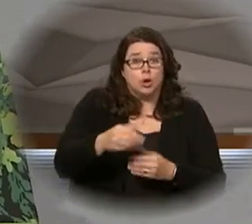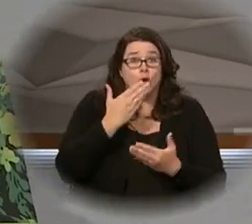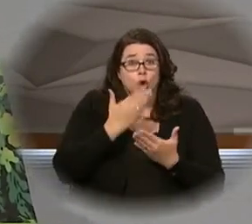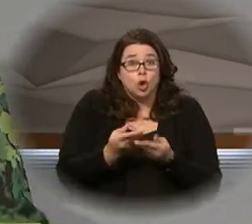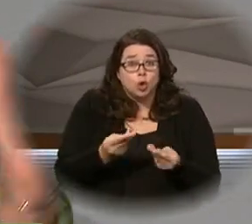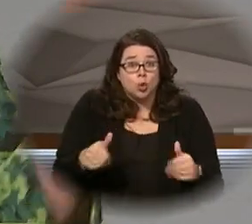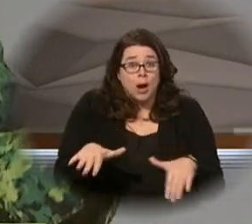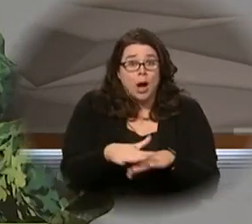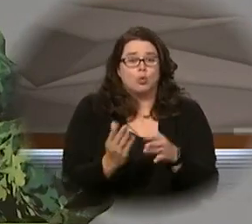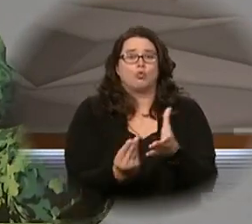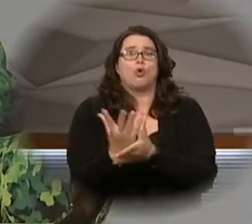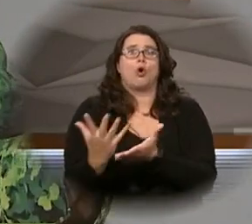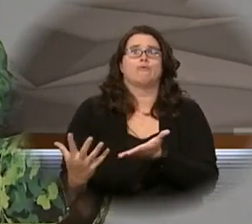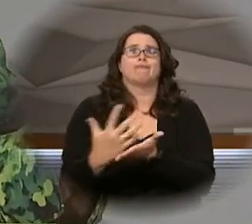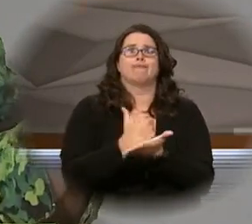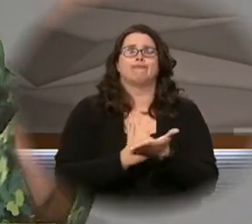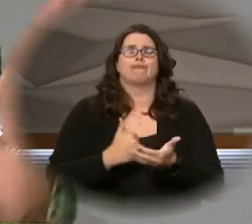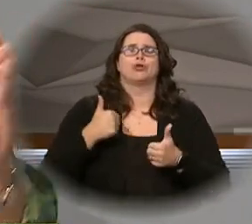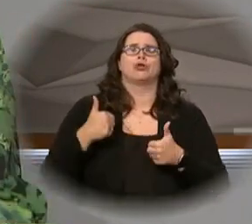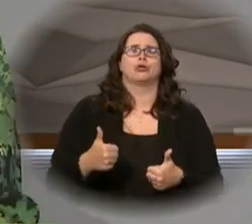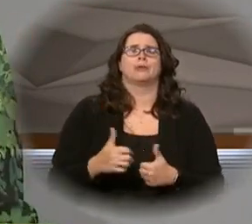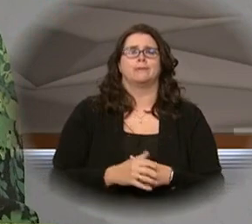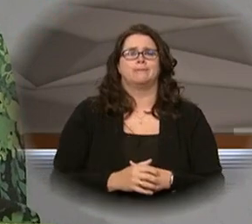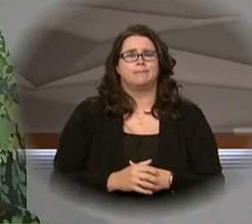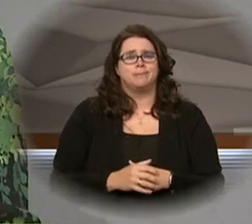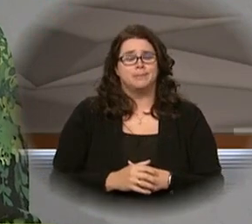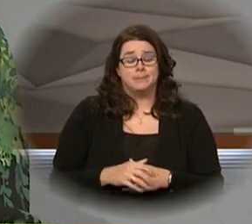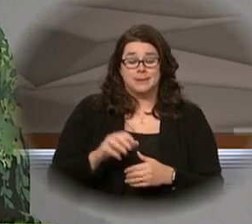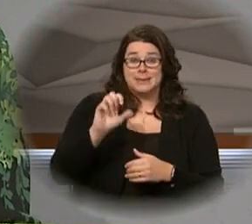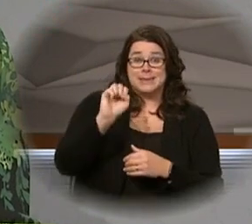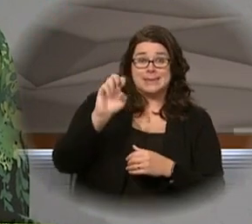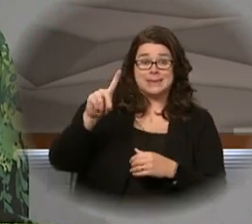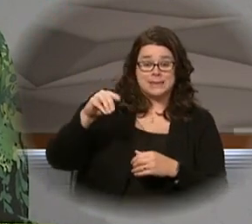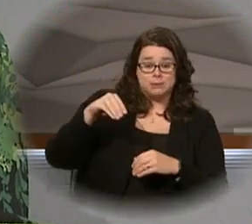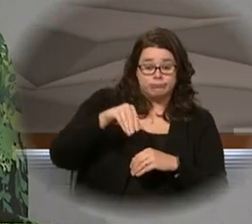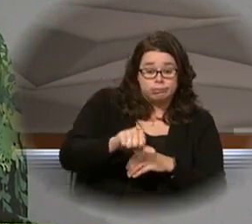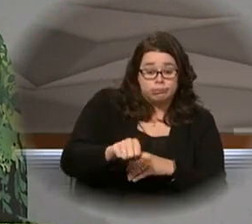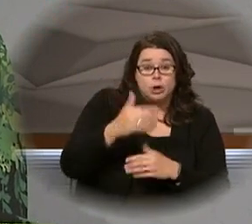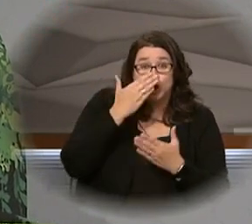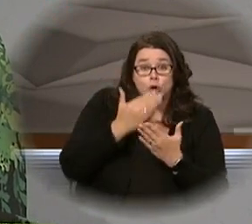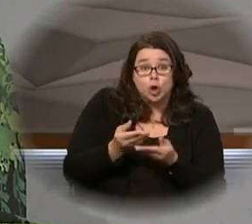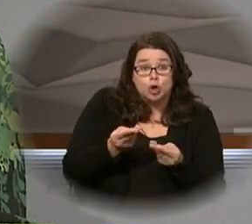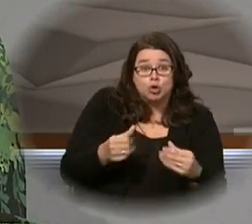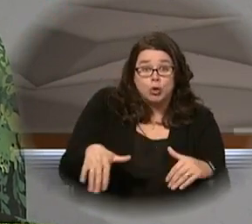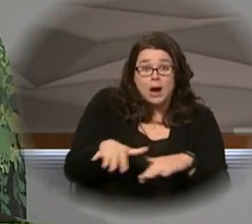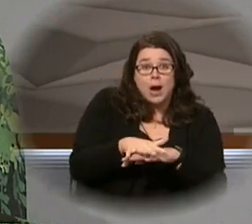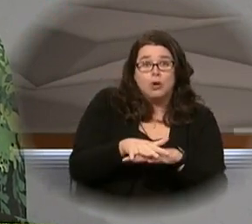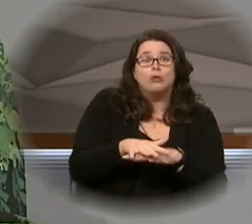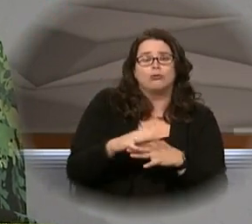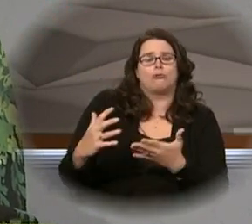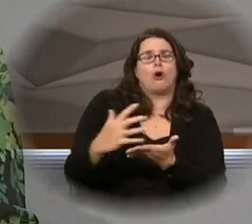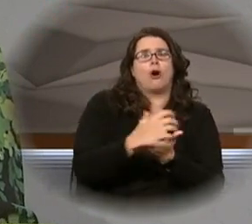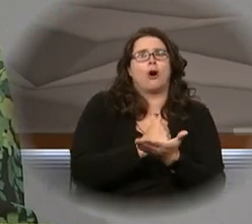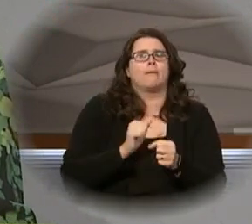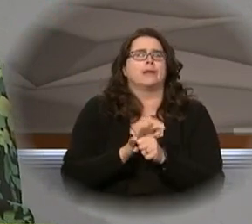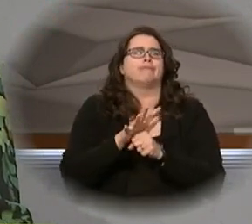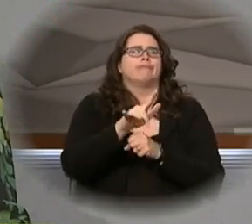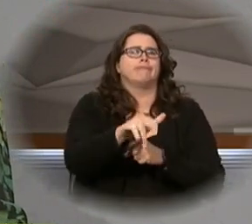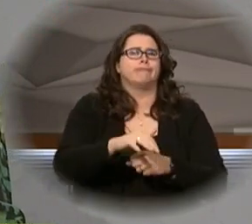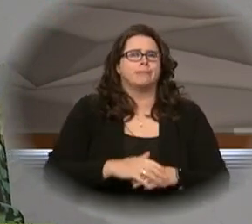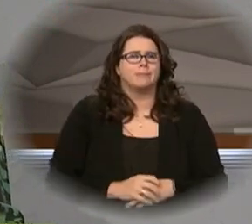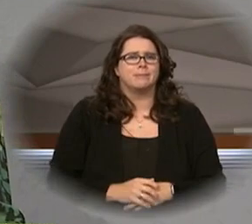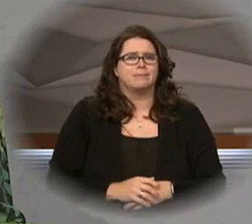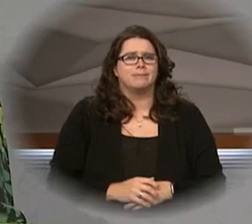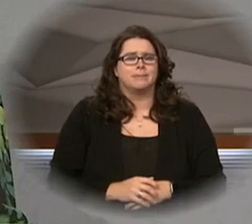fruitful harvest the seed that falls on good ground will yield a fruitful harvest you have